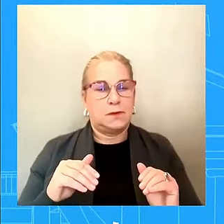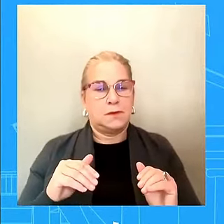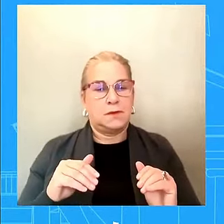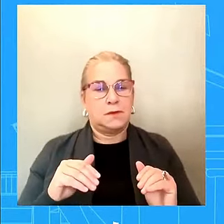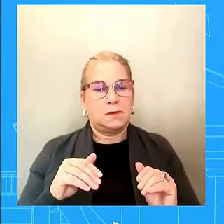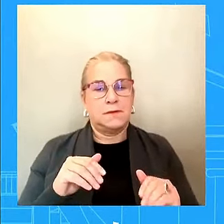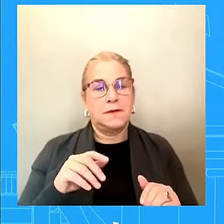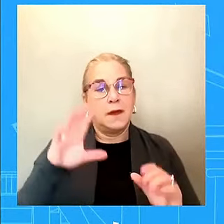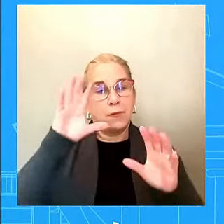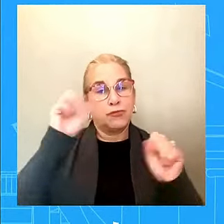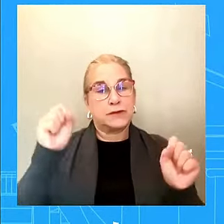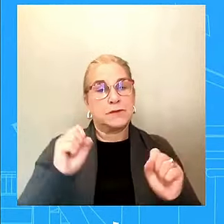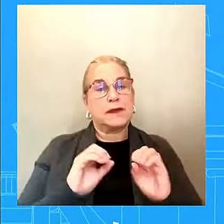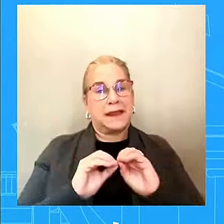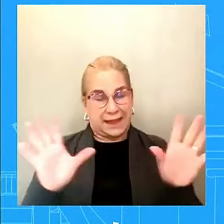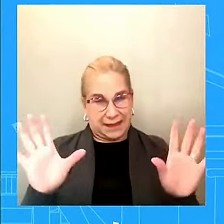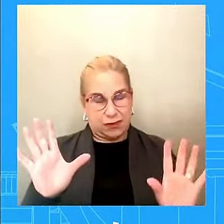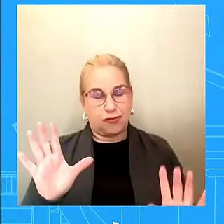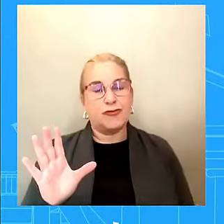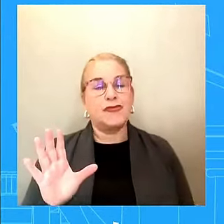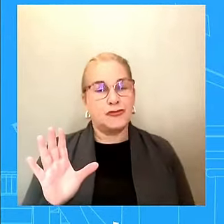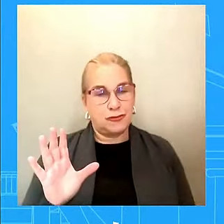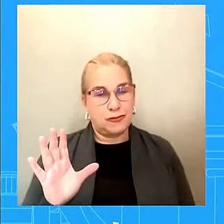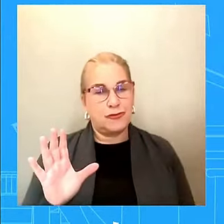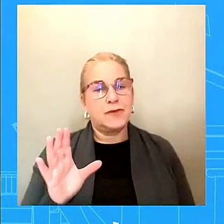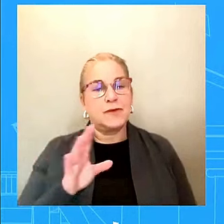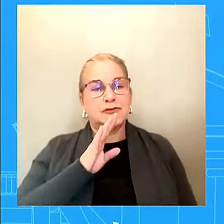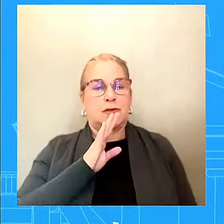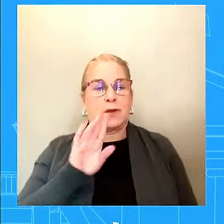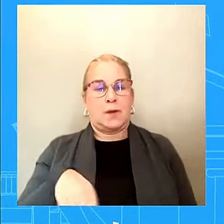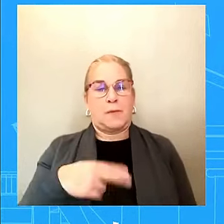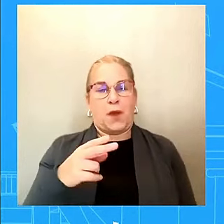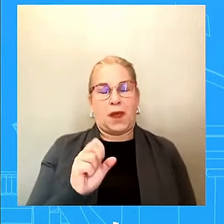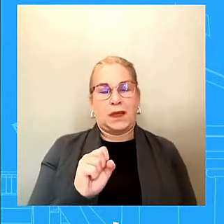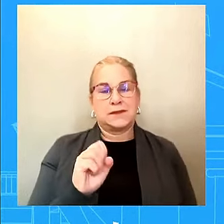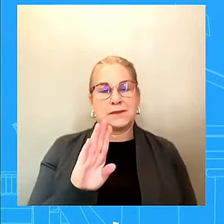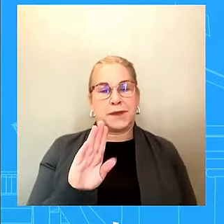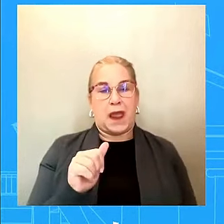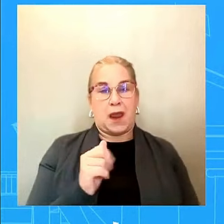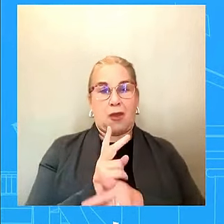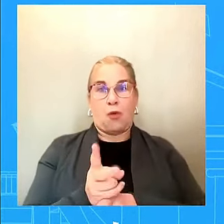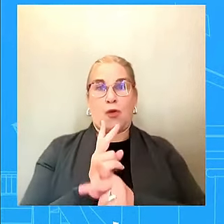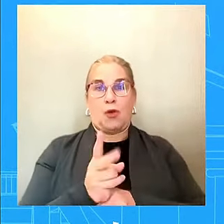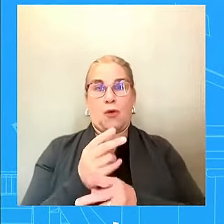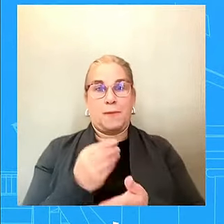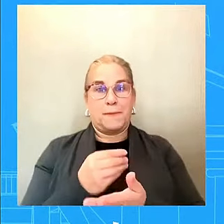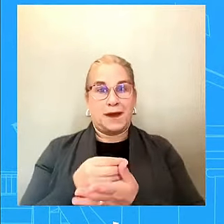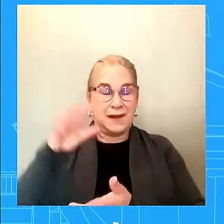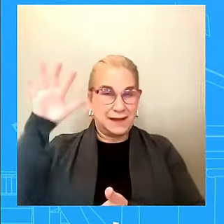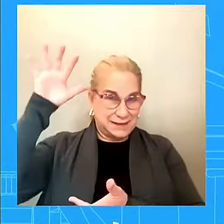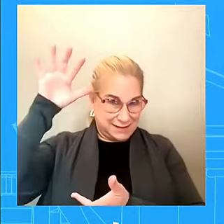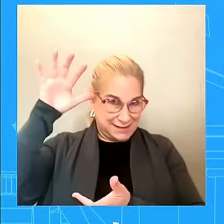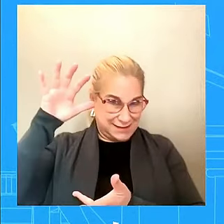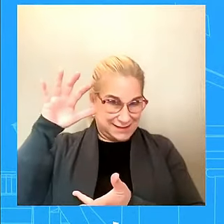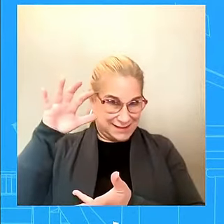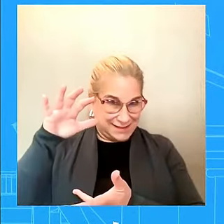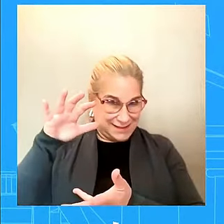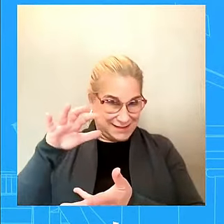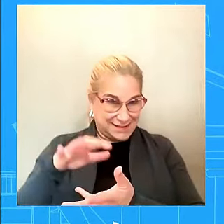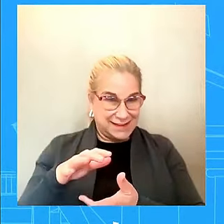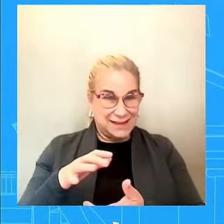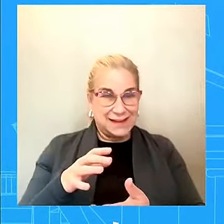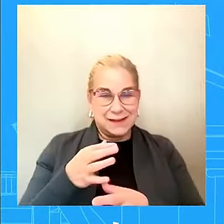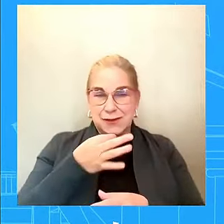how that, that funding is now exhausted. The Speaker made a promise. The Speaker Johnson made a promise that when Congress returns,